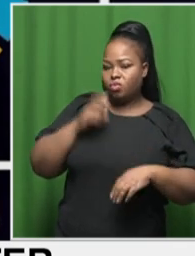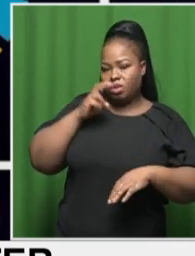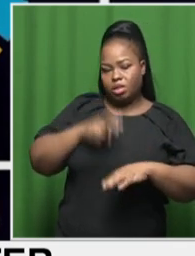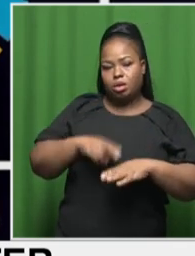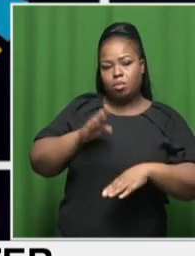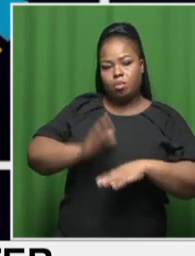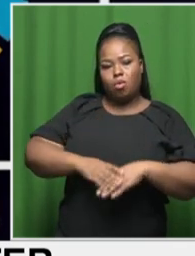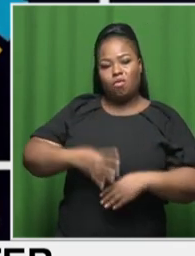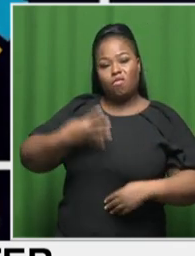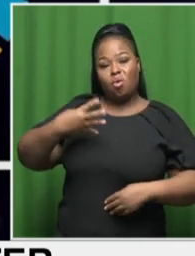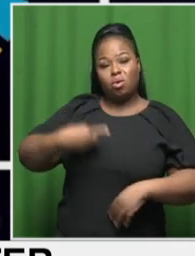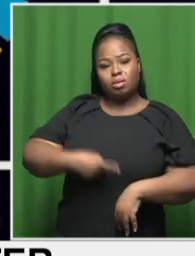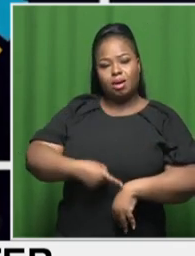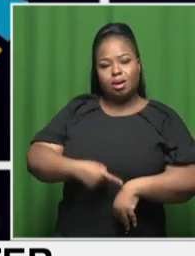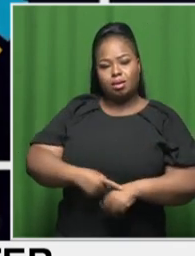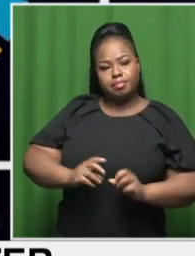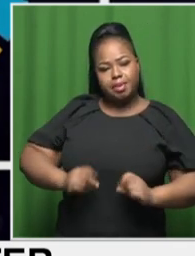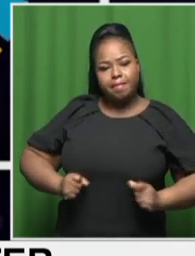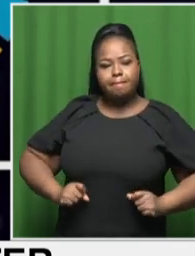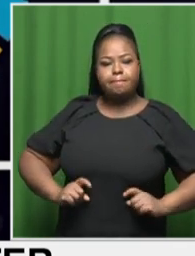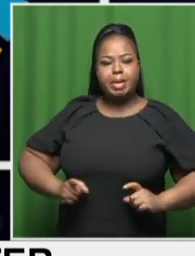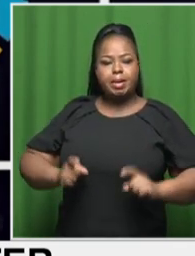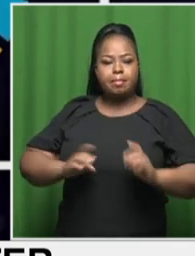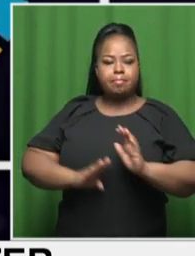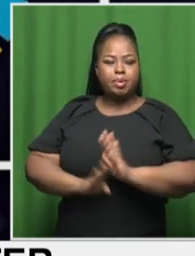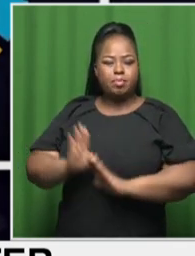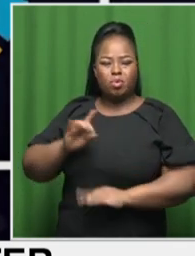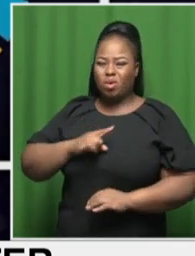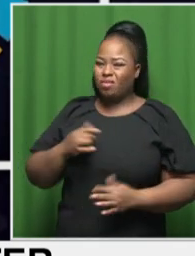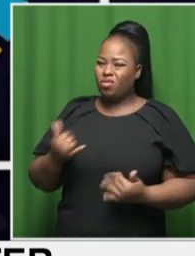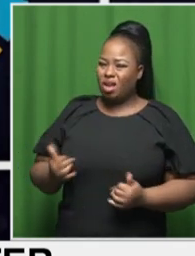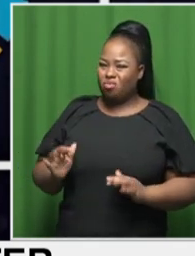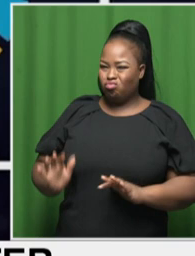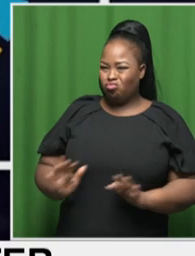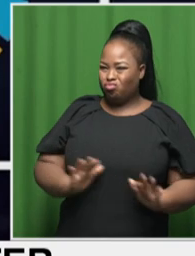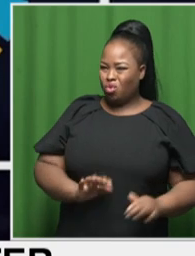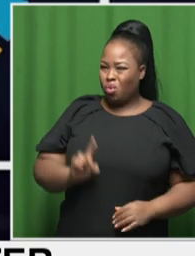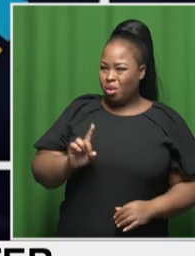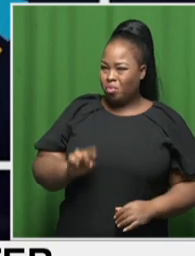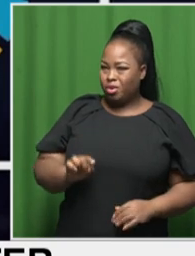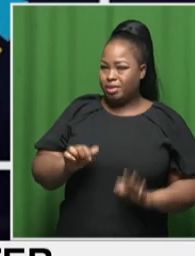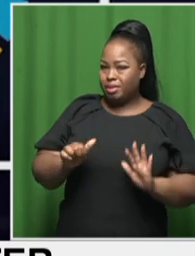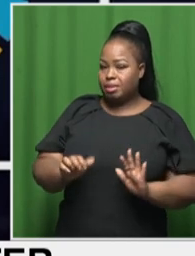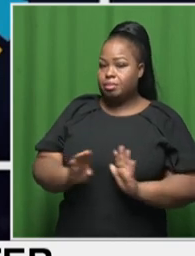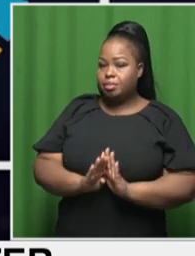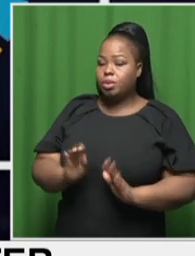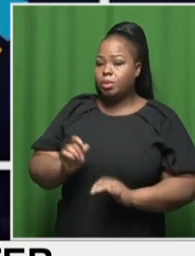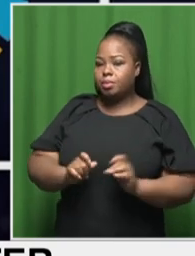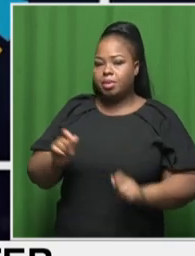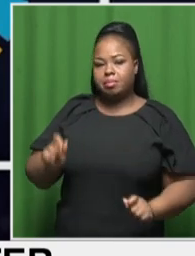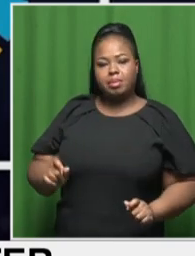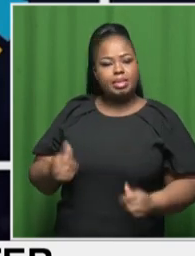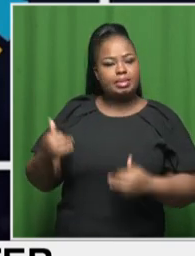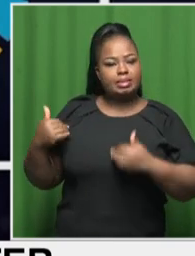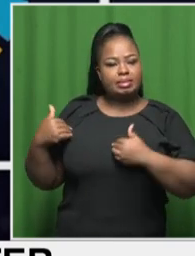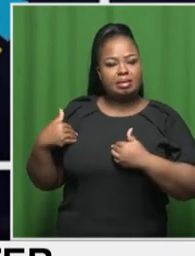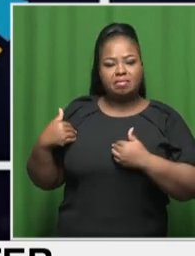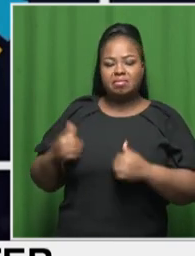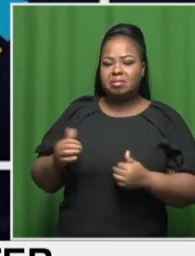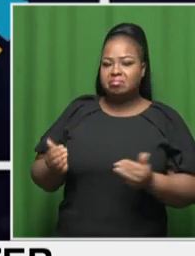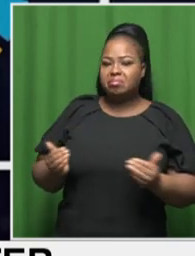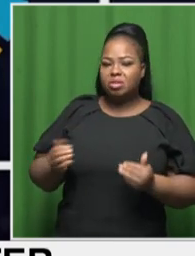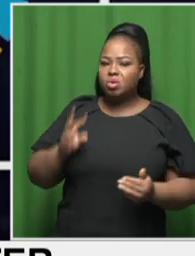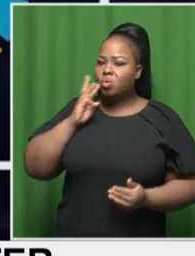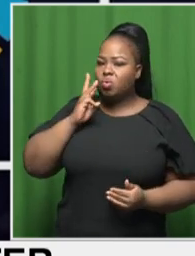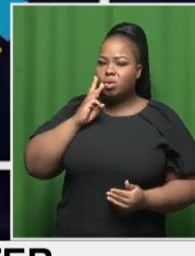increase in the pace of progress, adding that at current rates, 1.6 billion people will lack safely managed drinking water